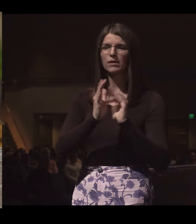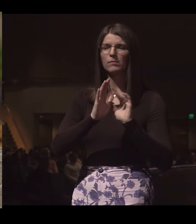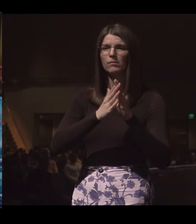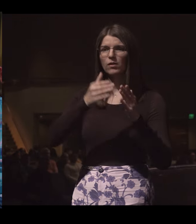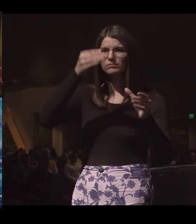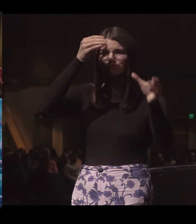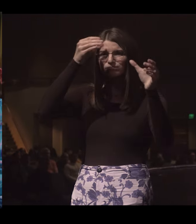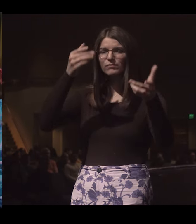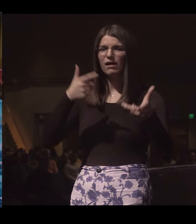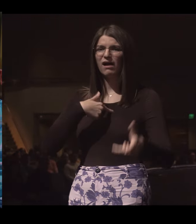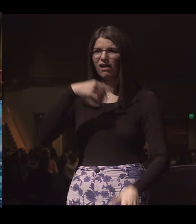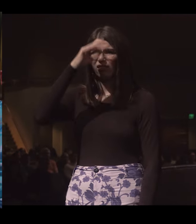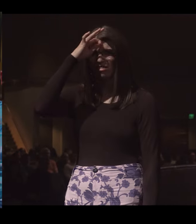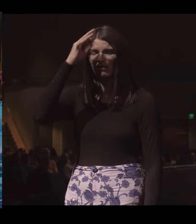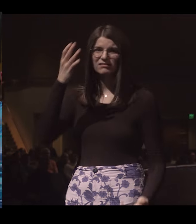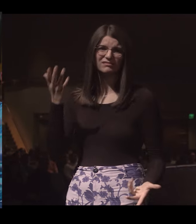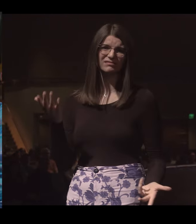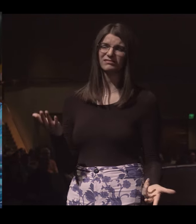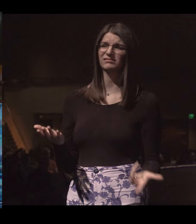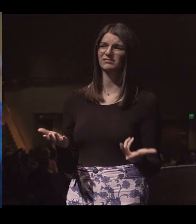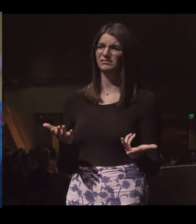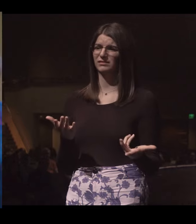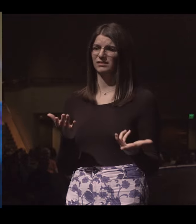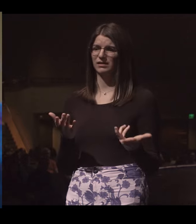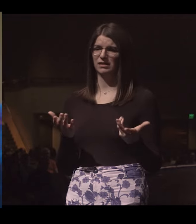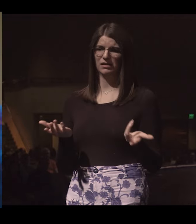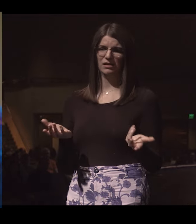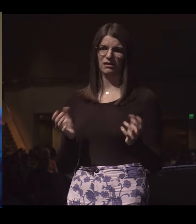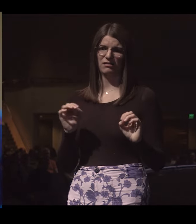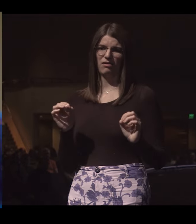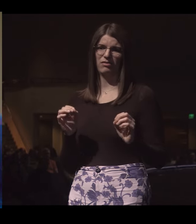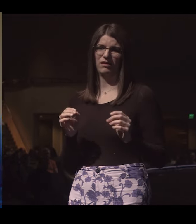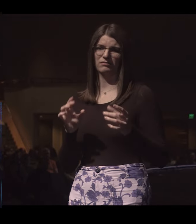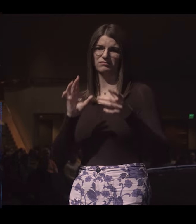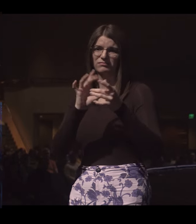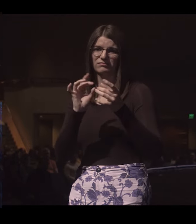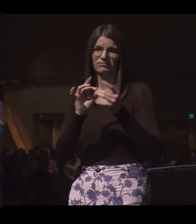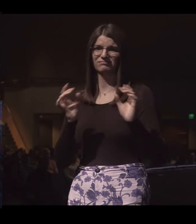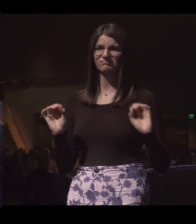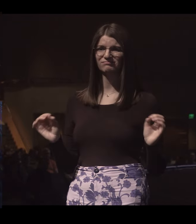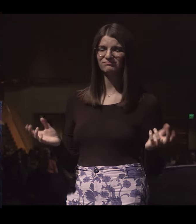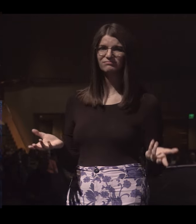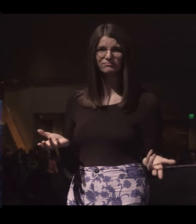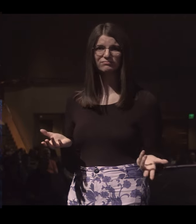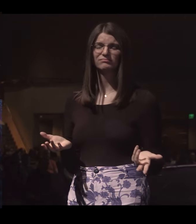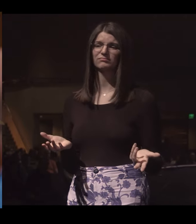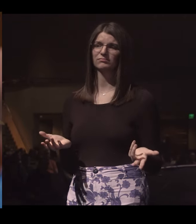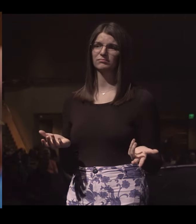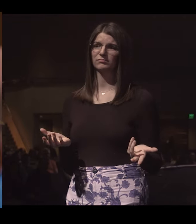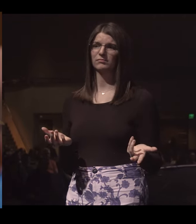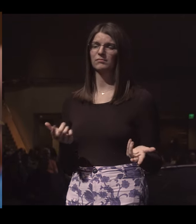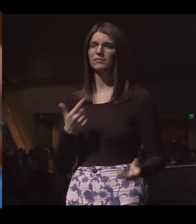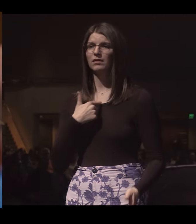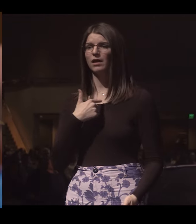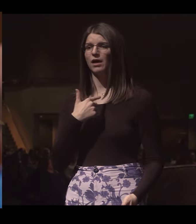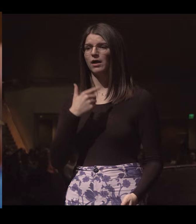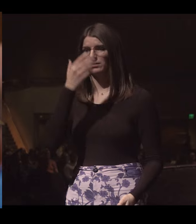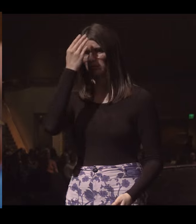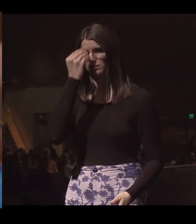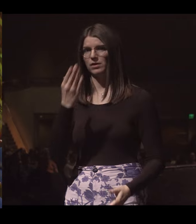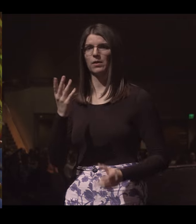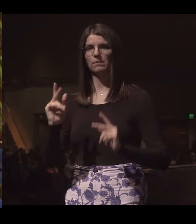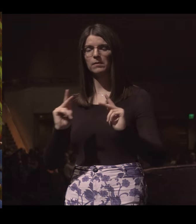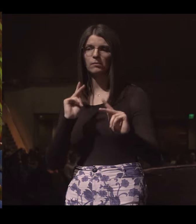Bible, and I don't know the Bible very well, and I don't have anything to contribute. And, you know, I would tell